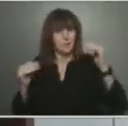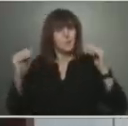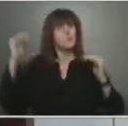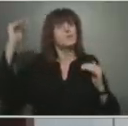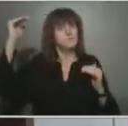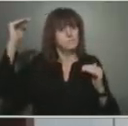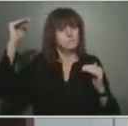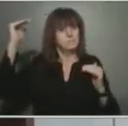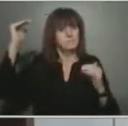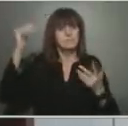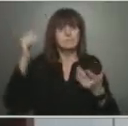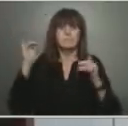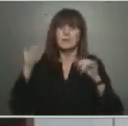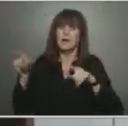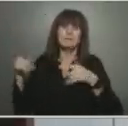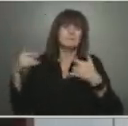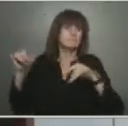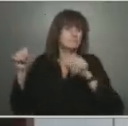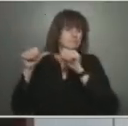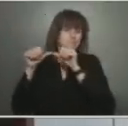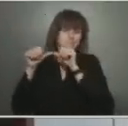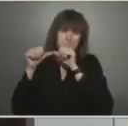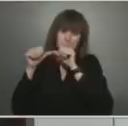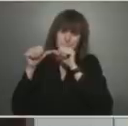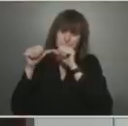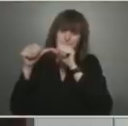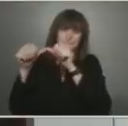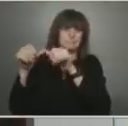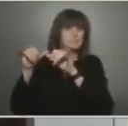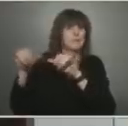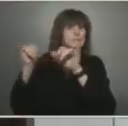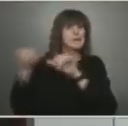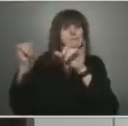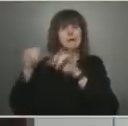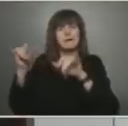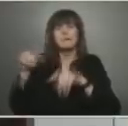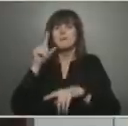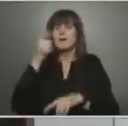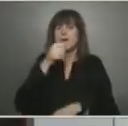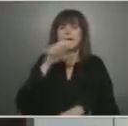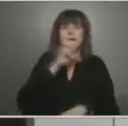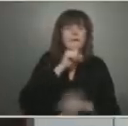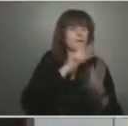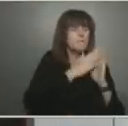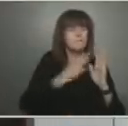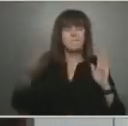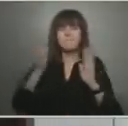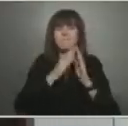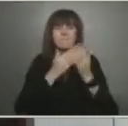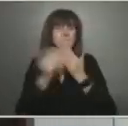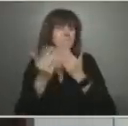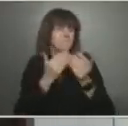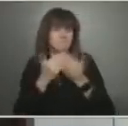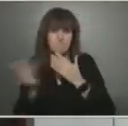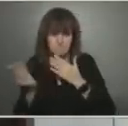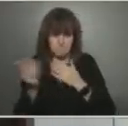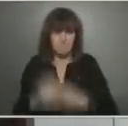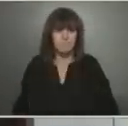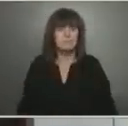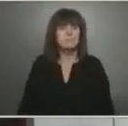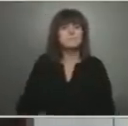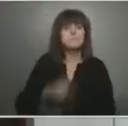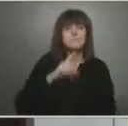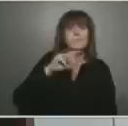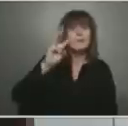across all age groups. And adults 60 years of age and older benefit from being fully vaccinated, as